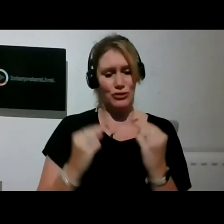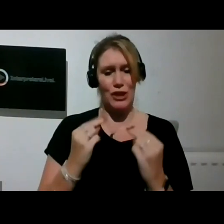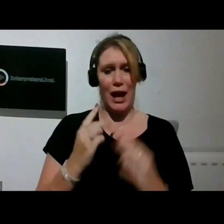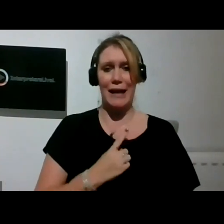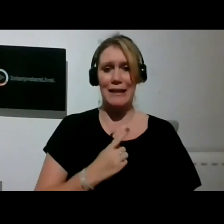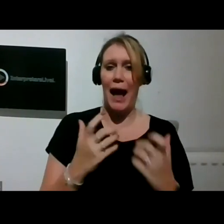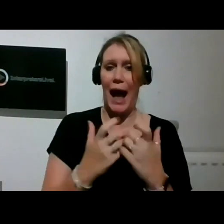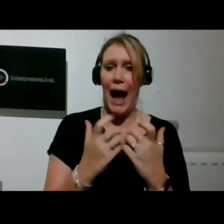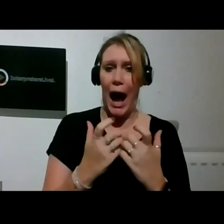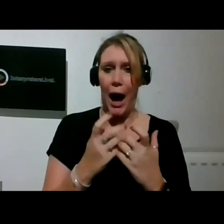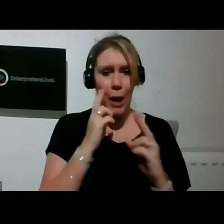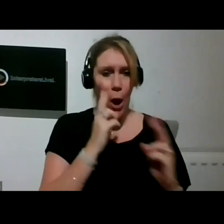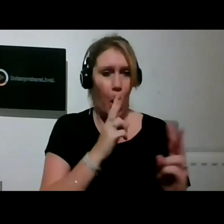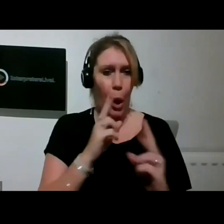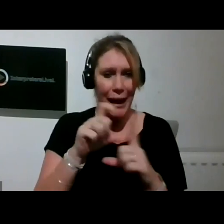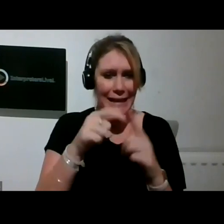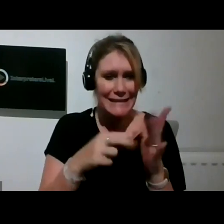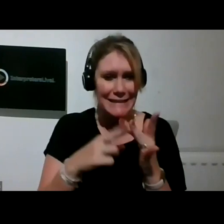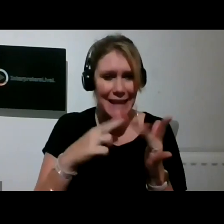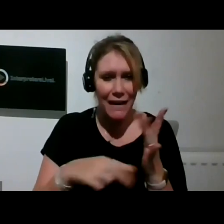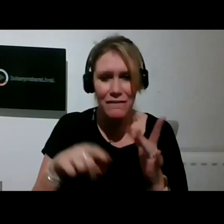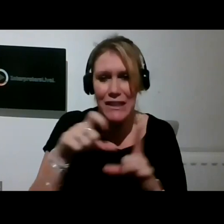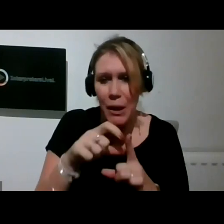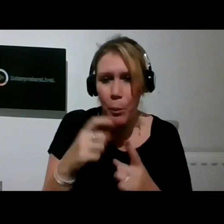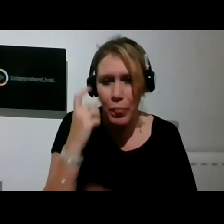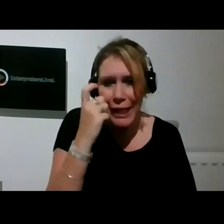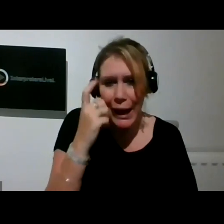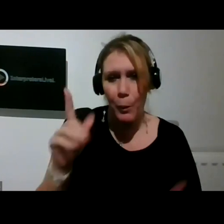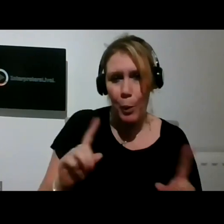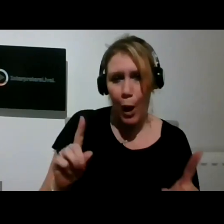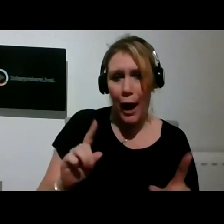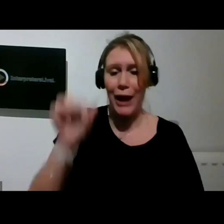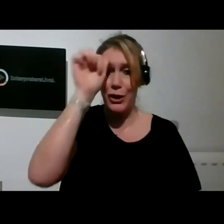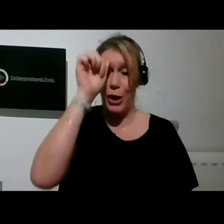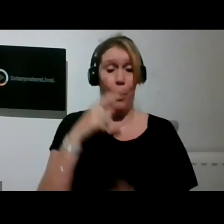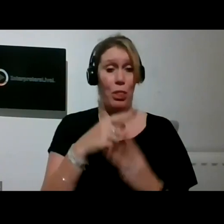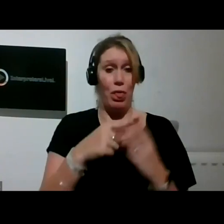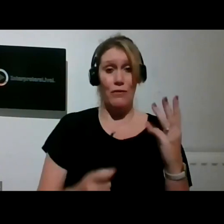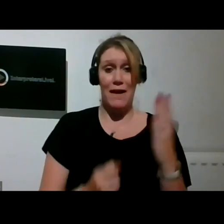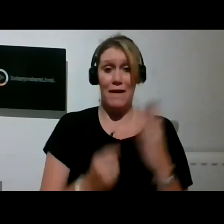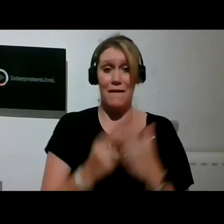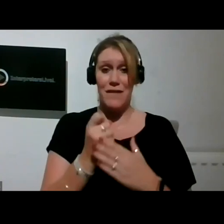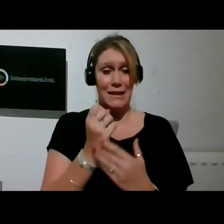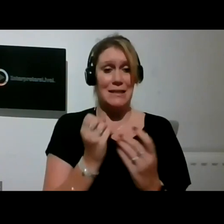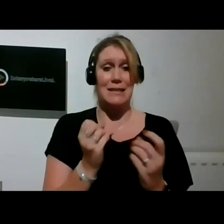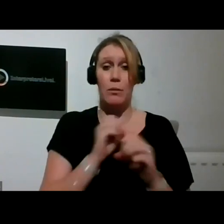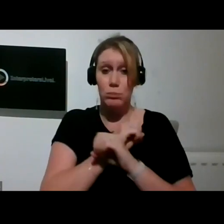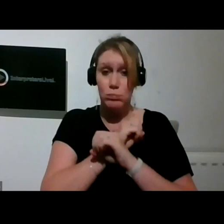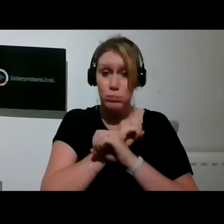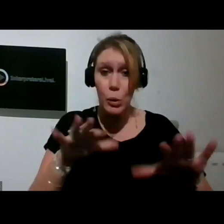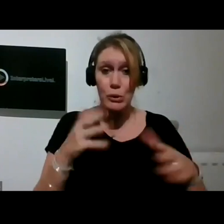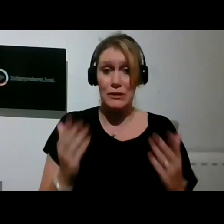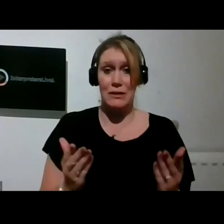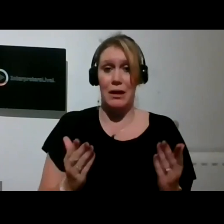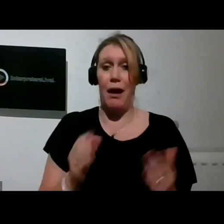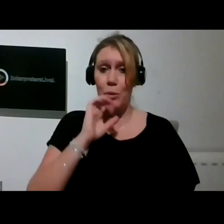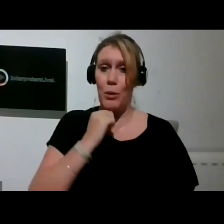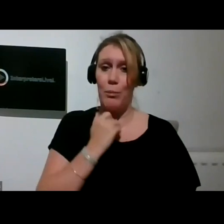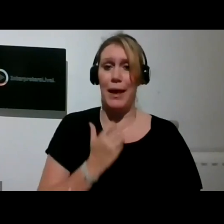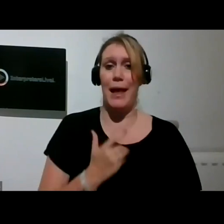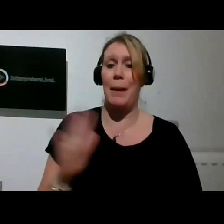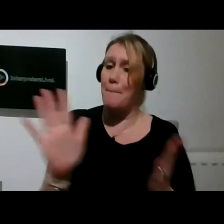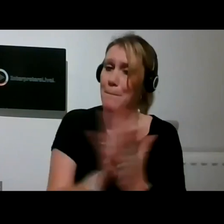looking at the three exhibitions we're launching tonight, he would have been as pleased and proud and excited about them